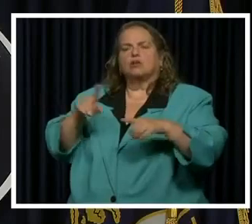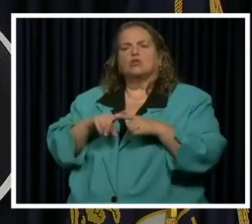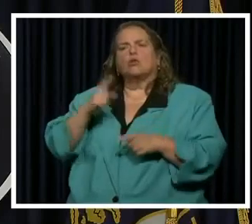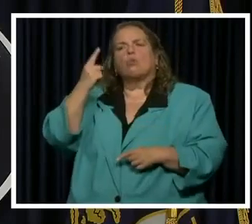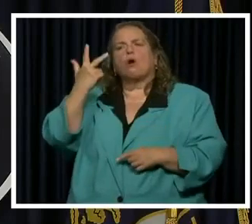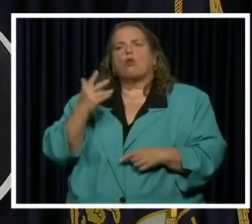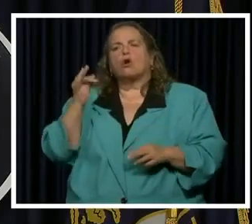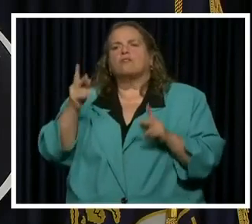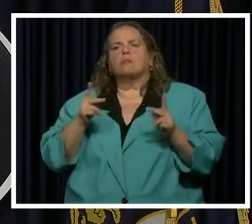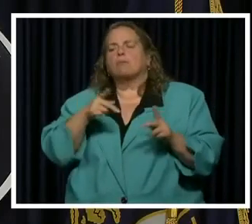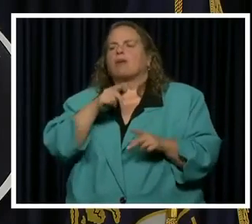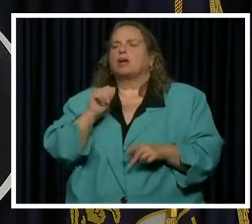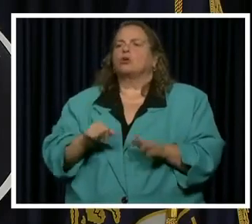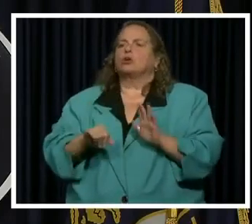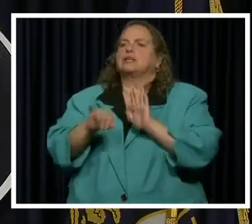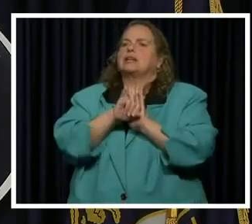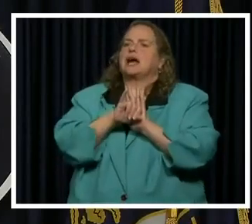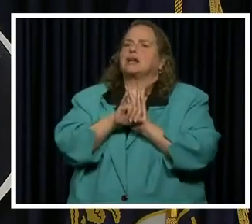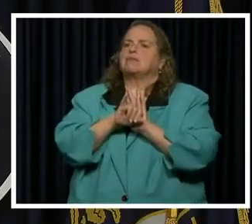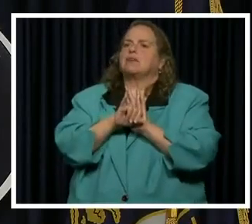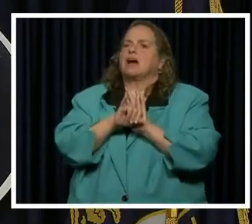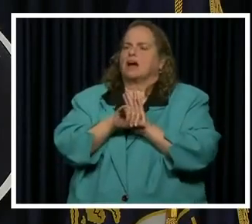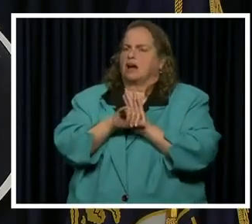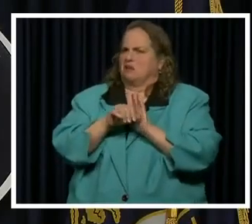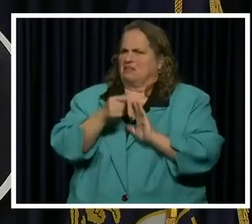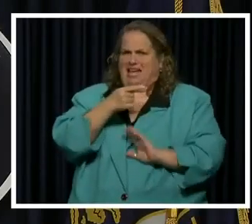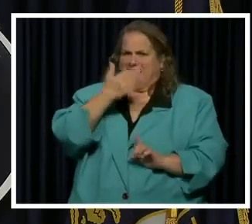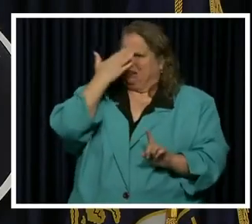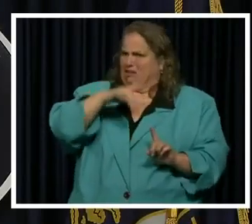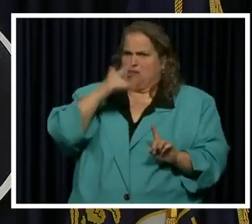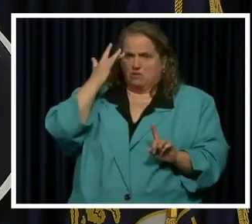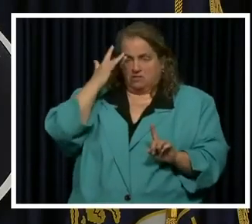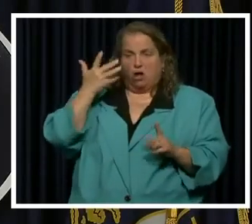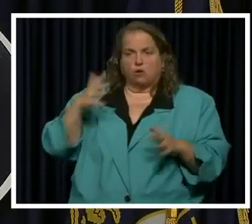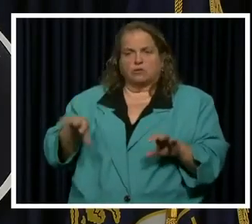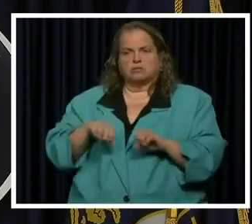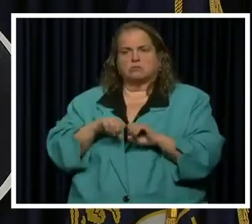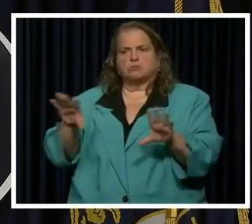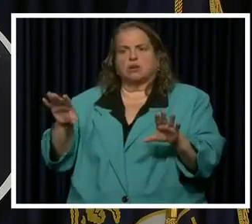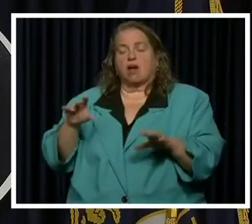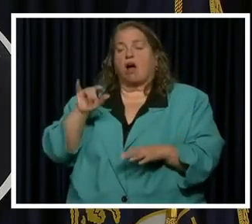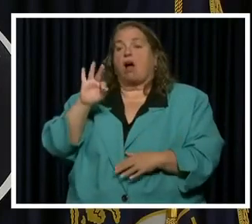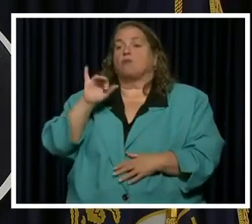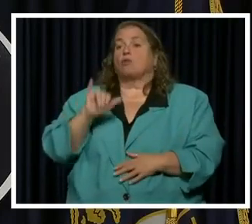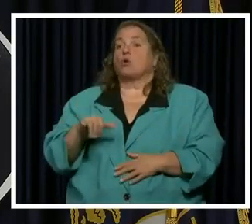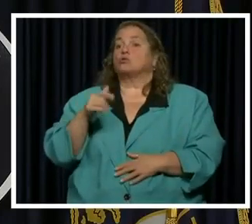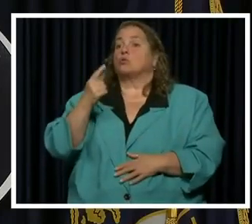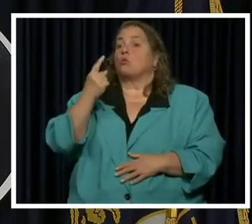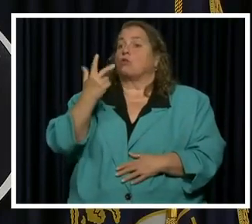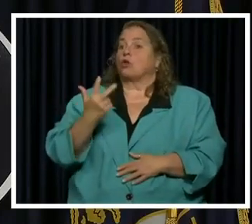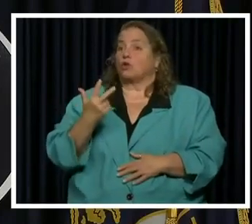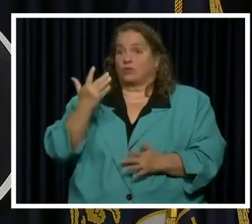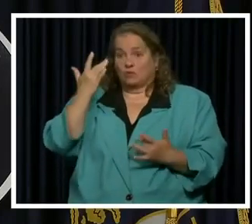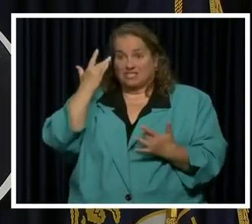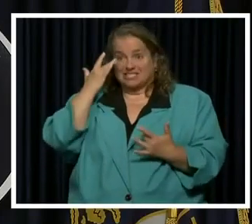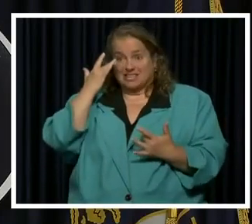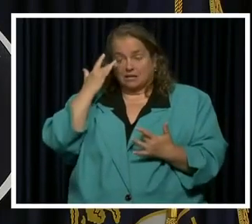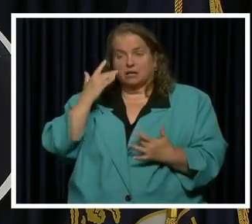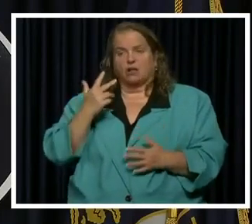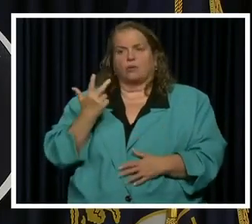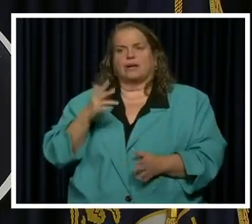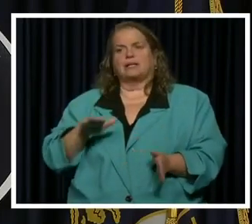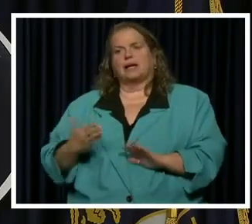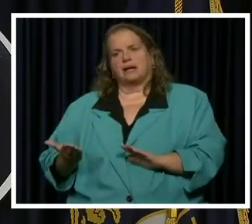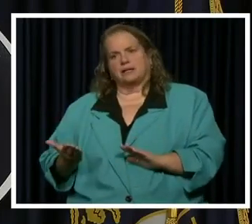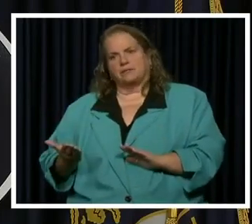the people they could identify he had come in contact with. Of those third that got infected, three died. All right, so three people died